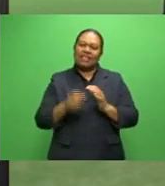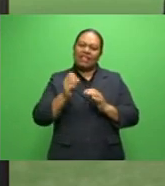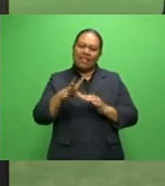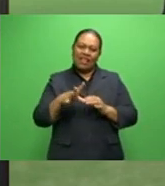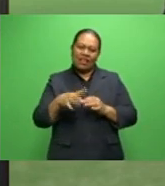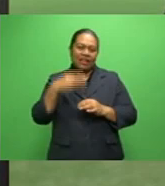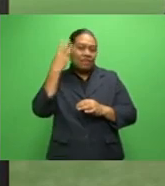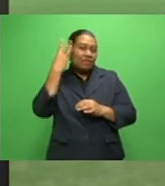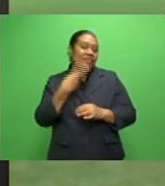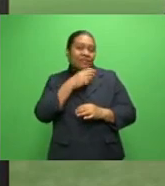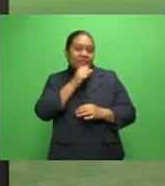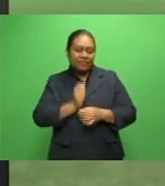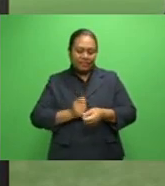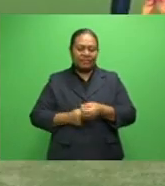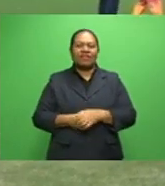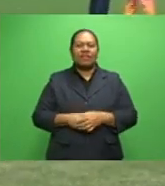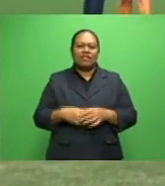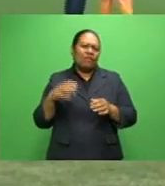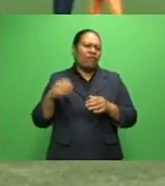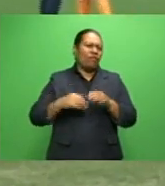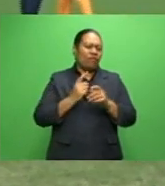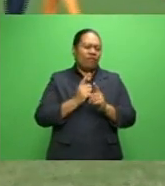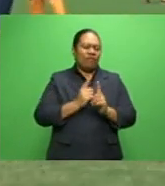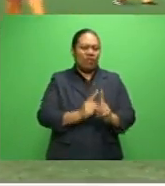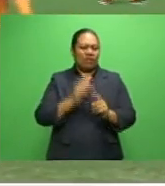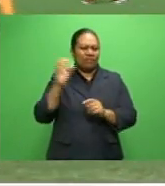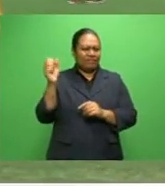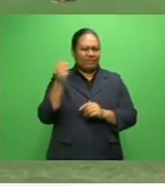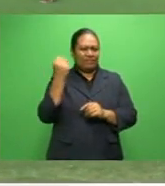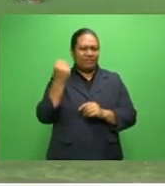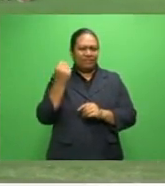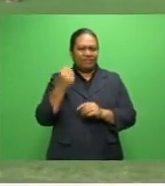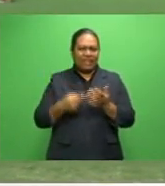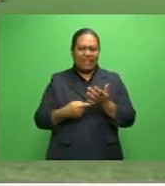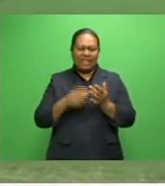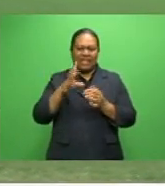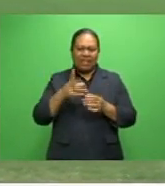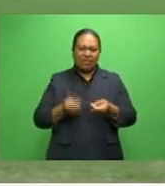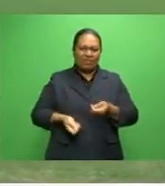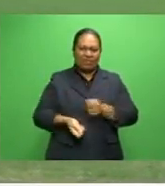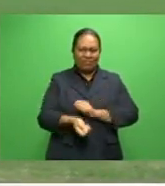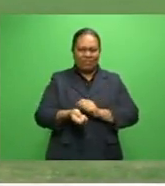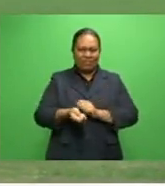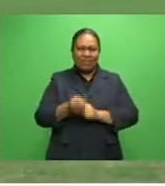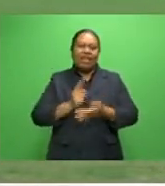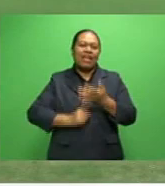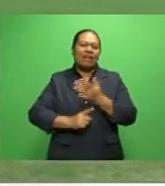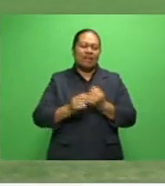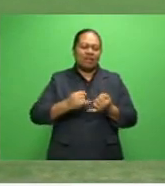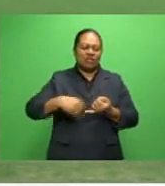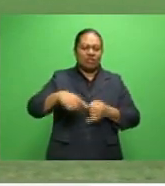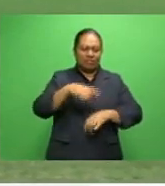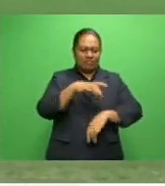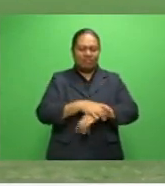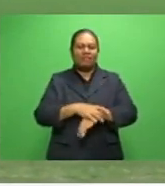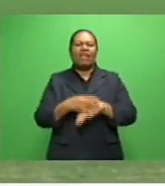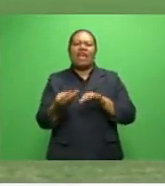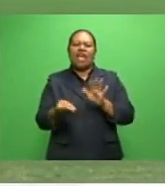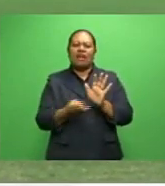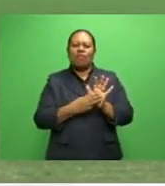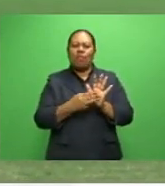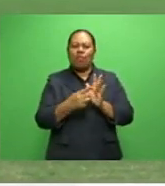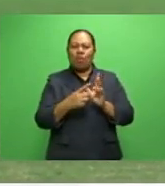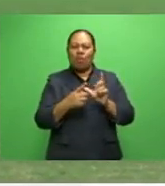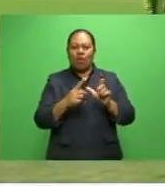women. This follows a successful T10 competition earlier this month in Suva, where police and Mote took out top